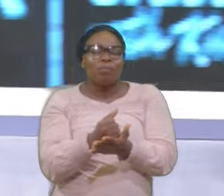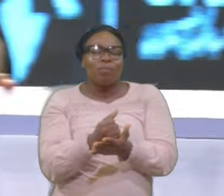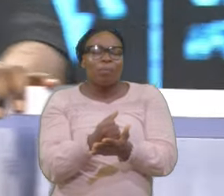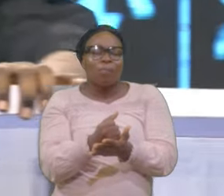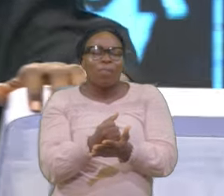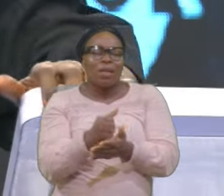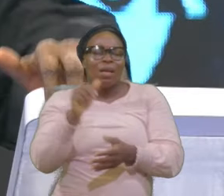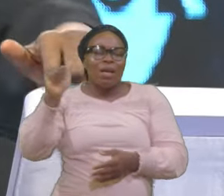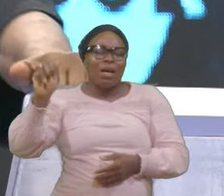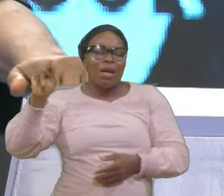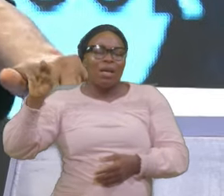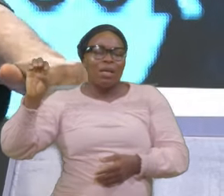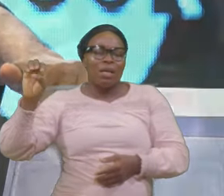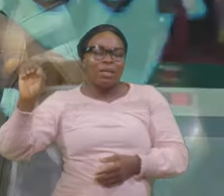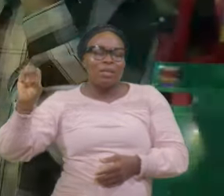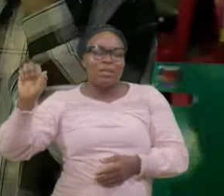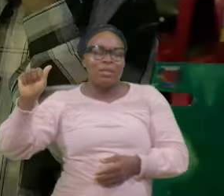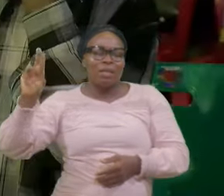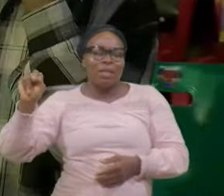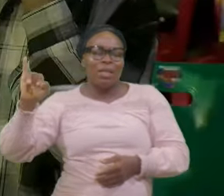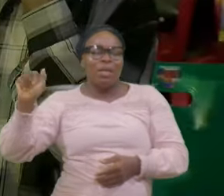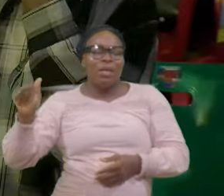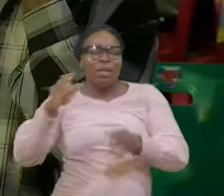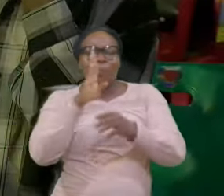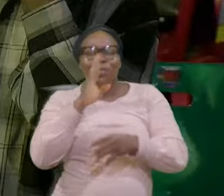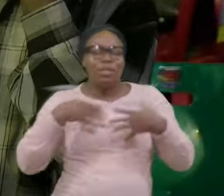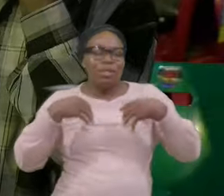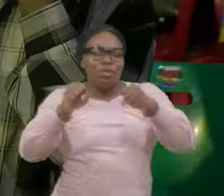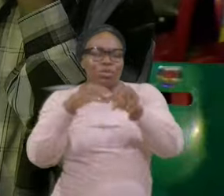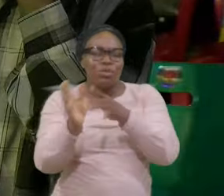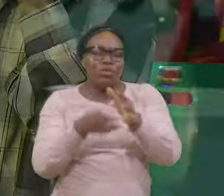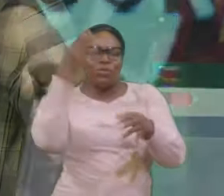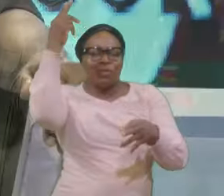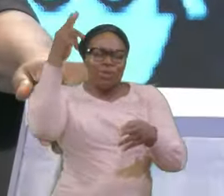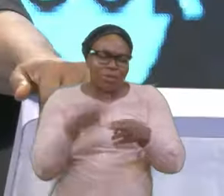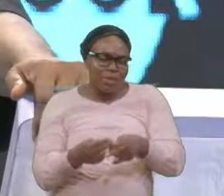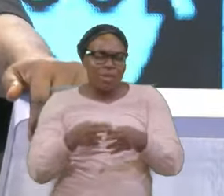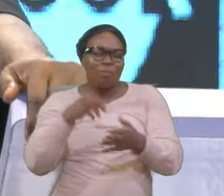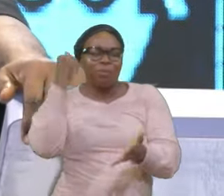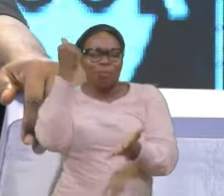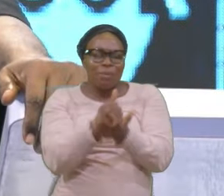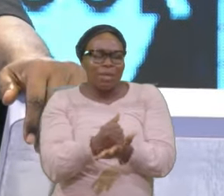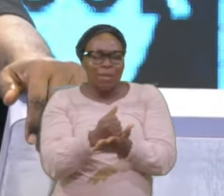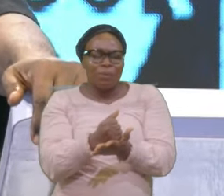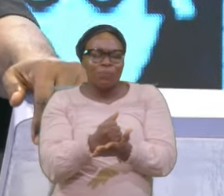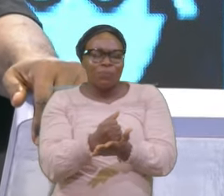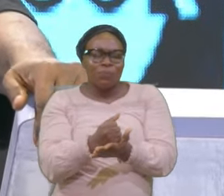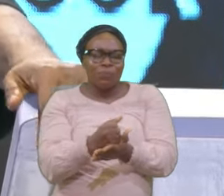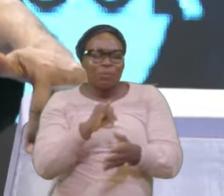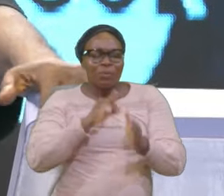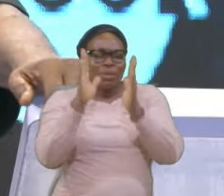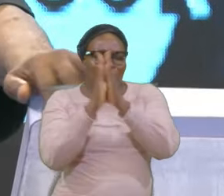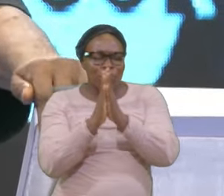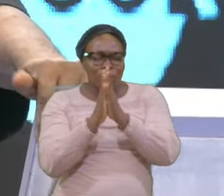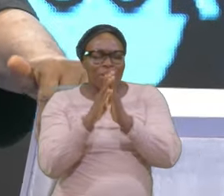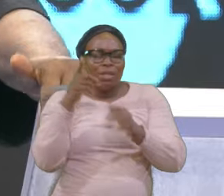Healed In Jesus Name And Lord I Pray The One That Is Having The Terminal